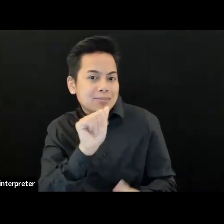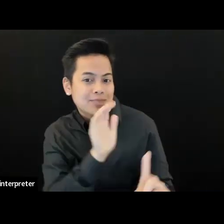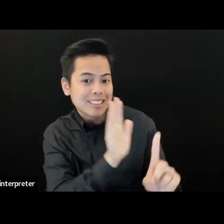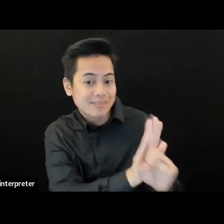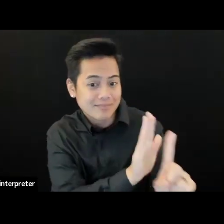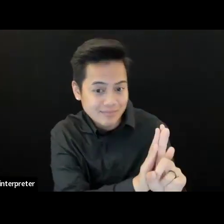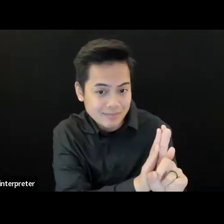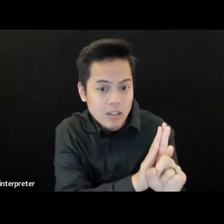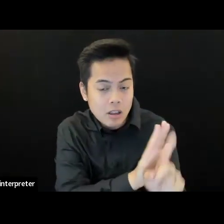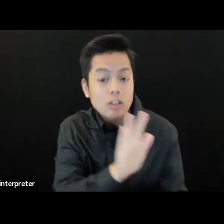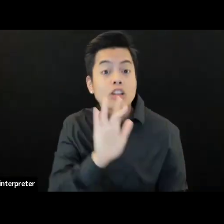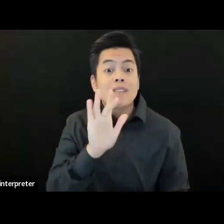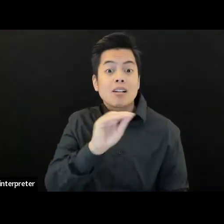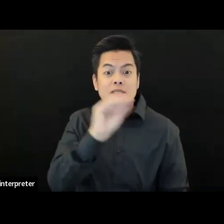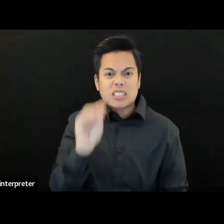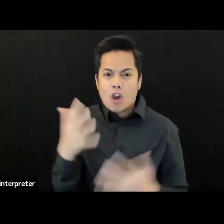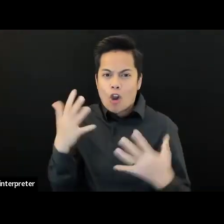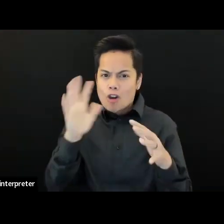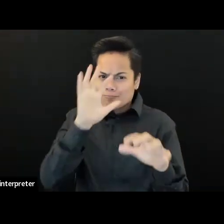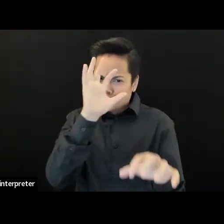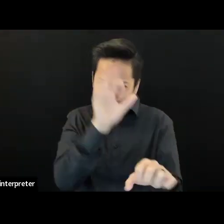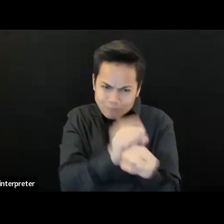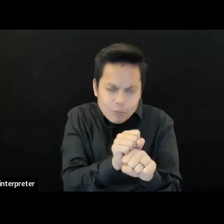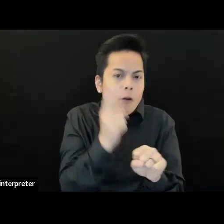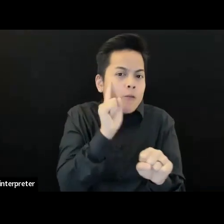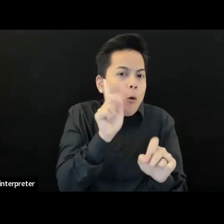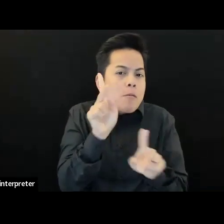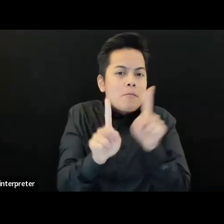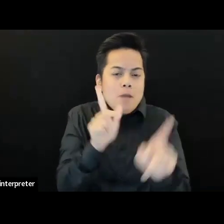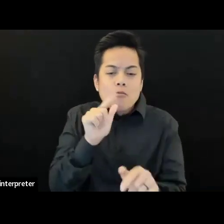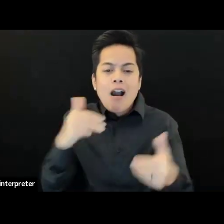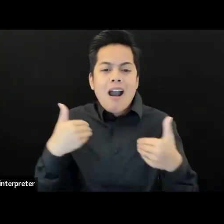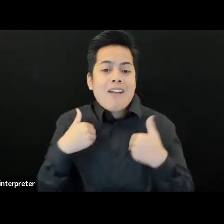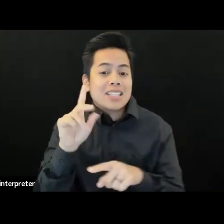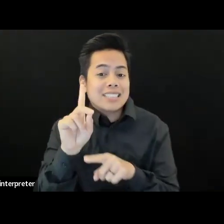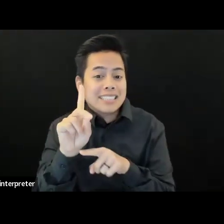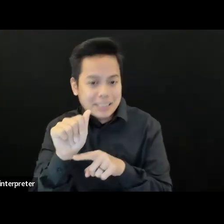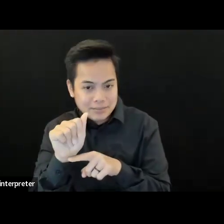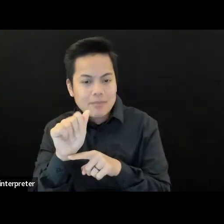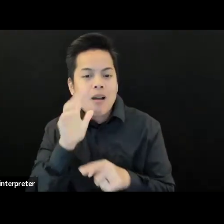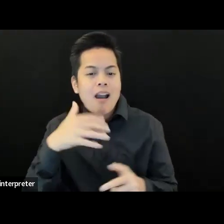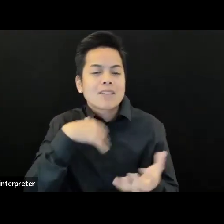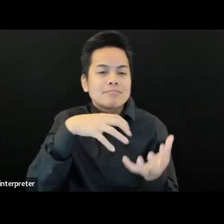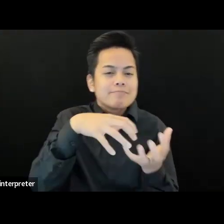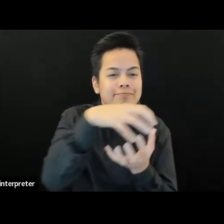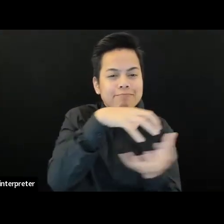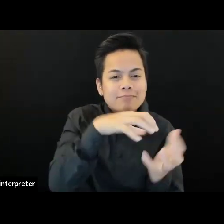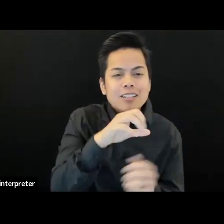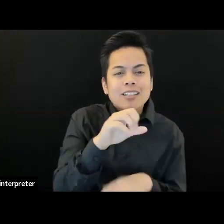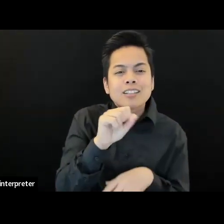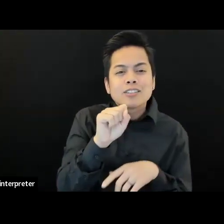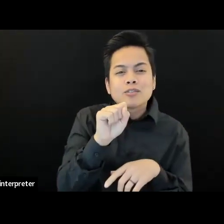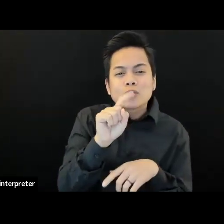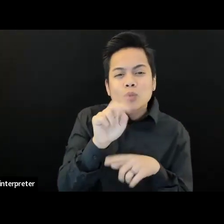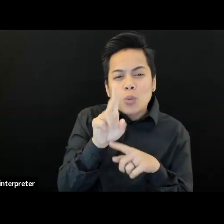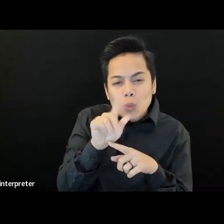mix of studios and two bedrooms. There will be a lottery system for selecting residents, which I believe will be opening soon. So we're not